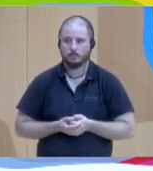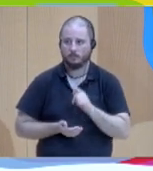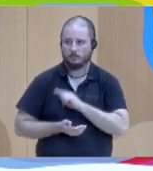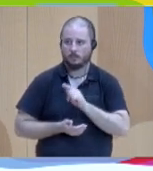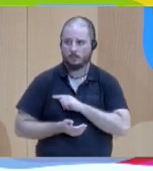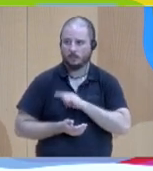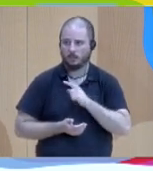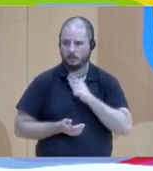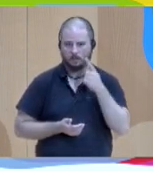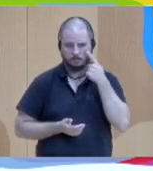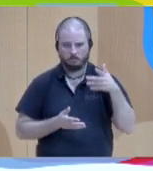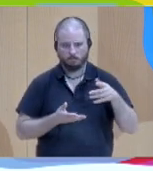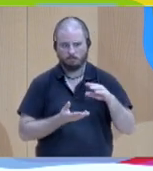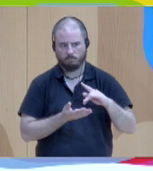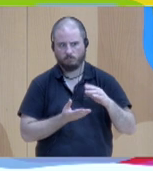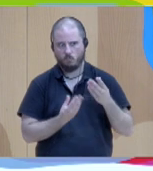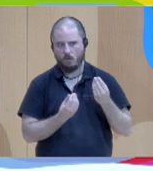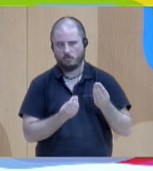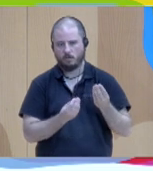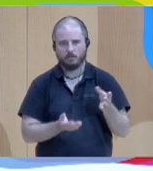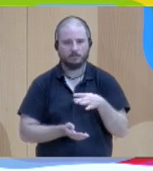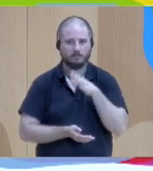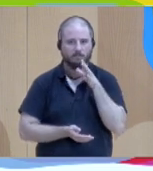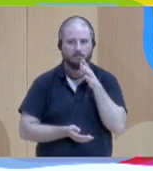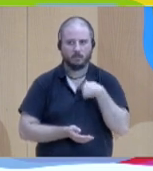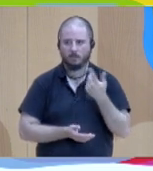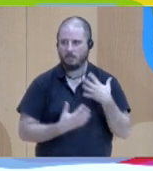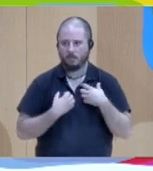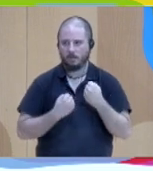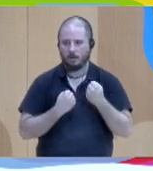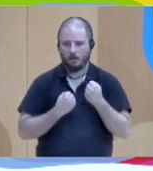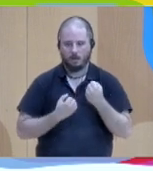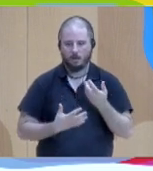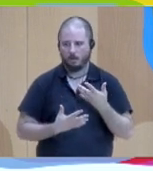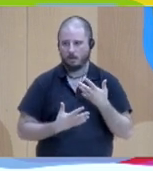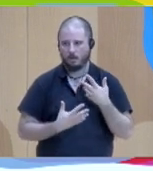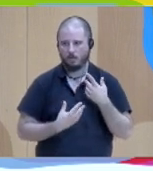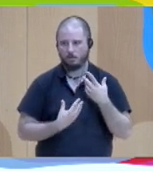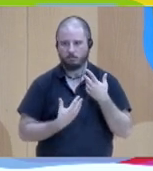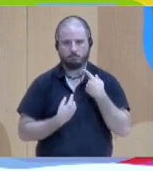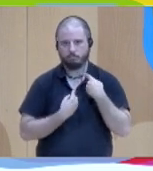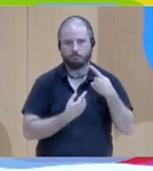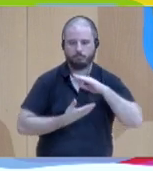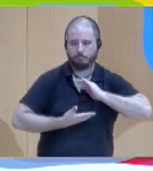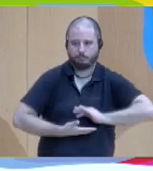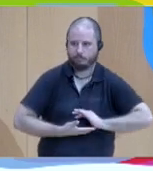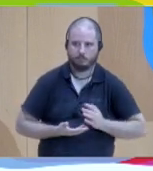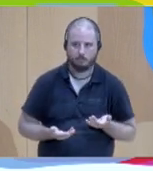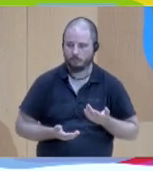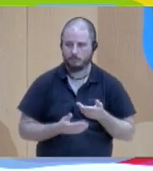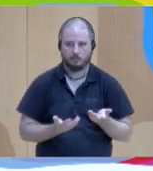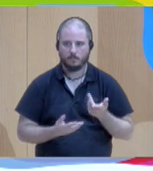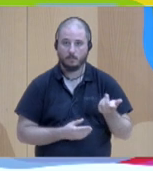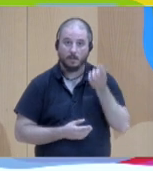if you can help professionals to relieve this, to get unstuck, it's a huge relief.